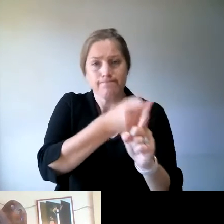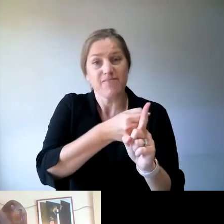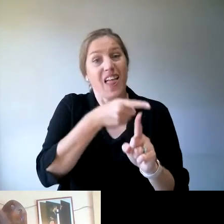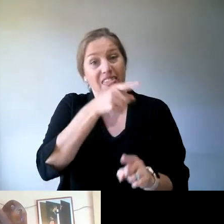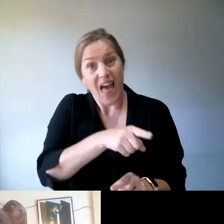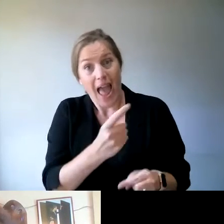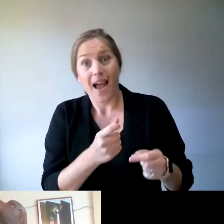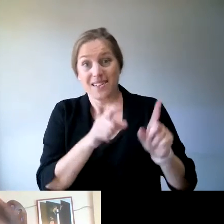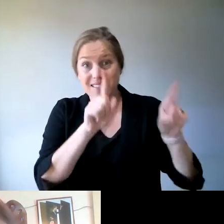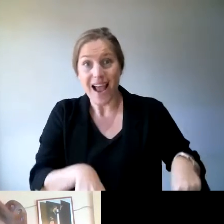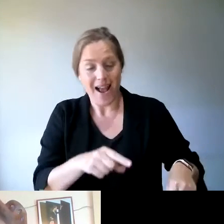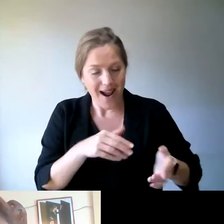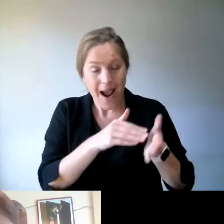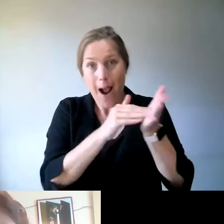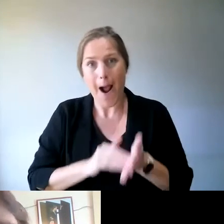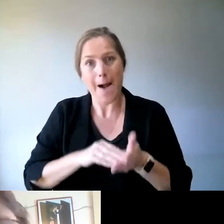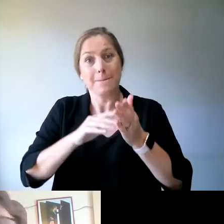Lynn, welcome. Thank you.